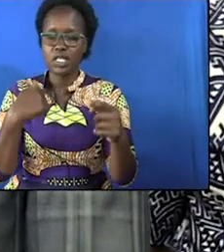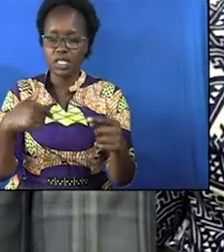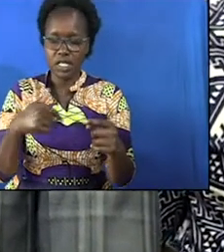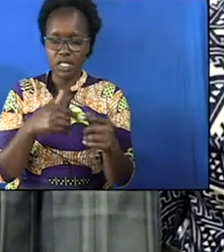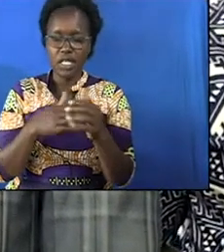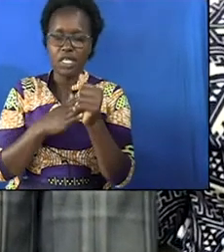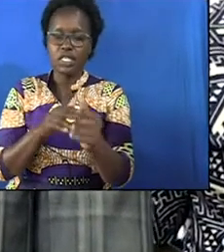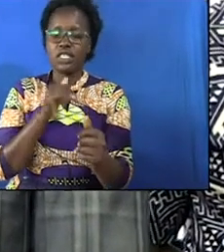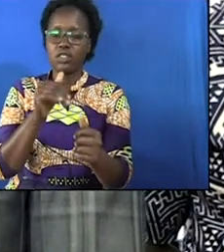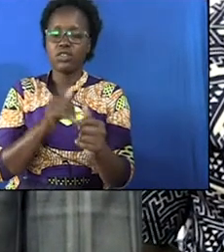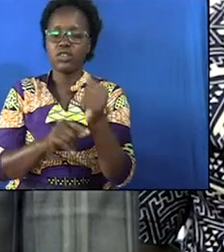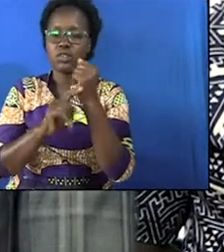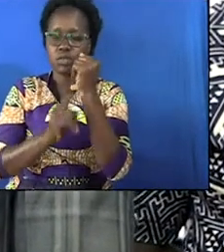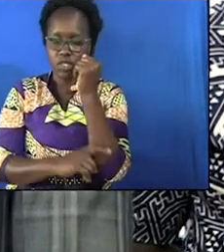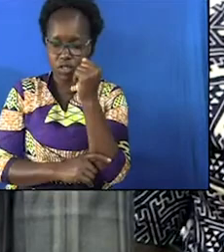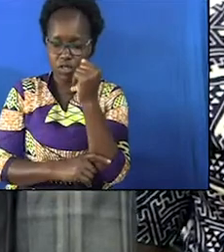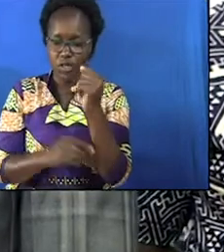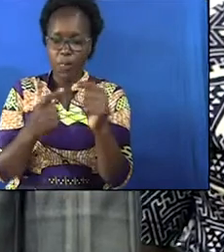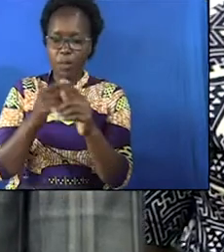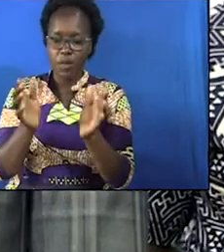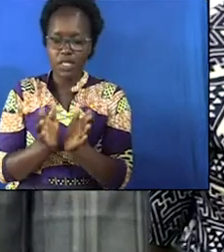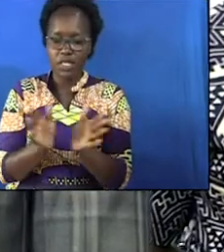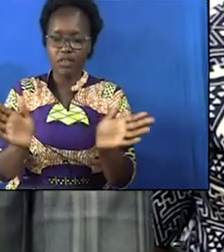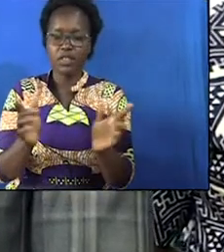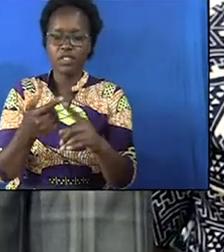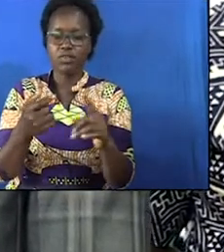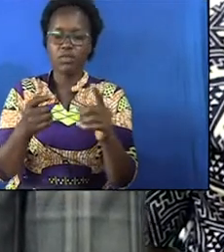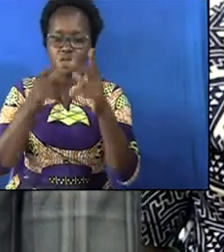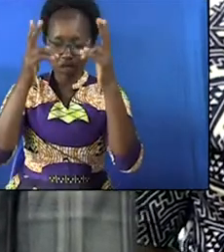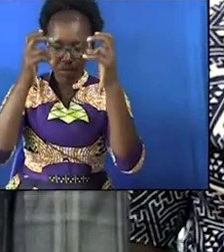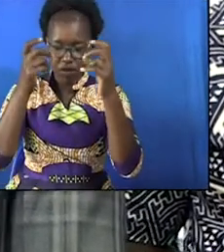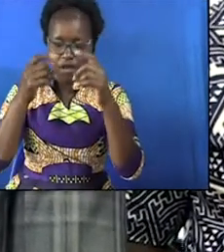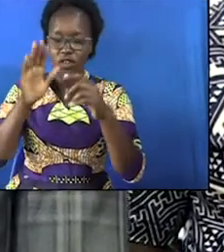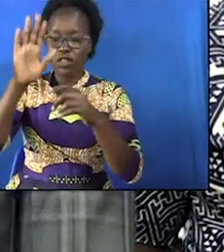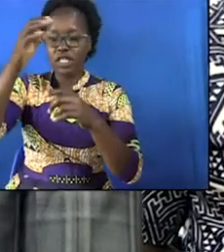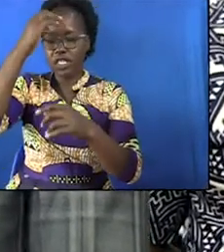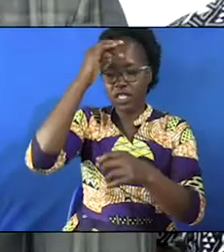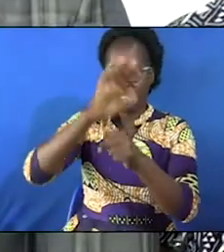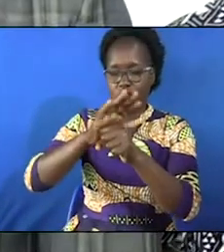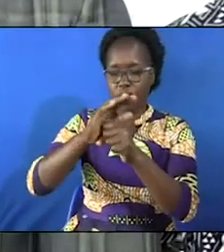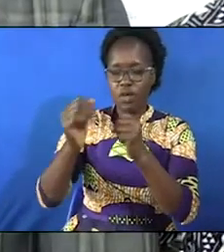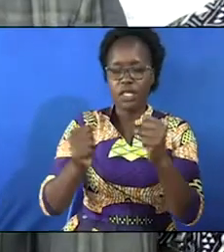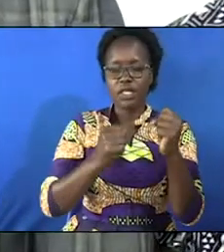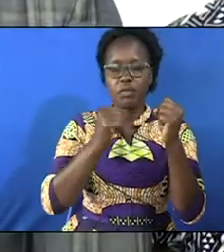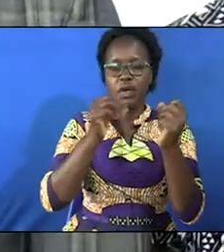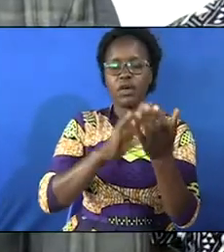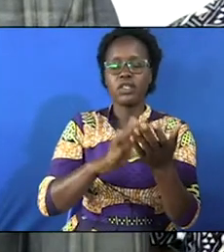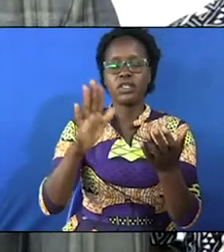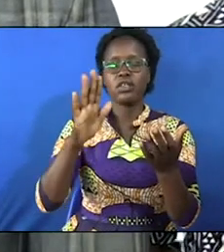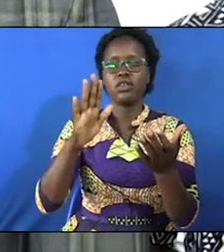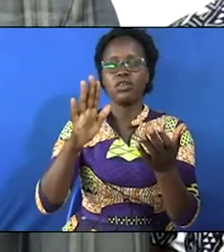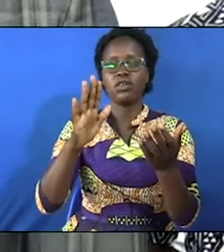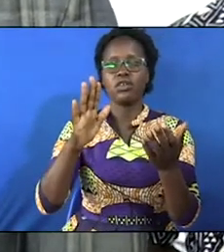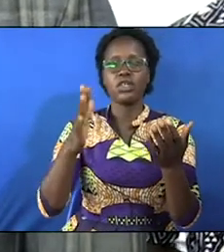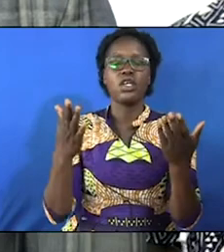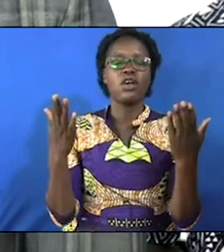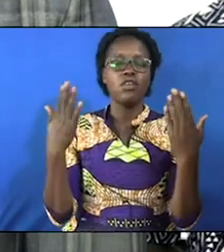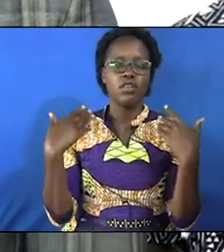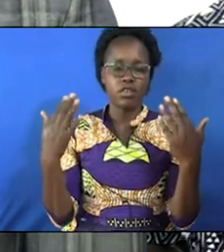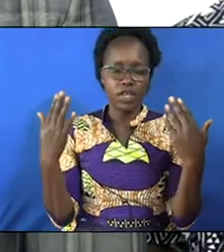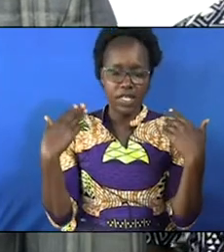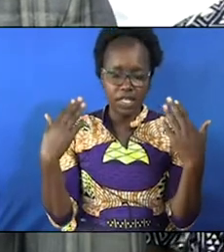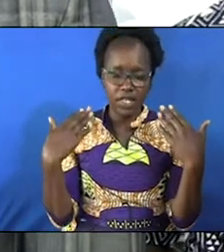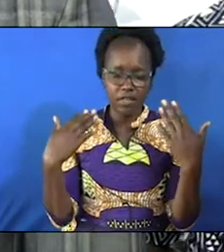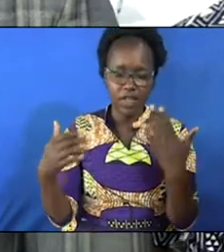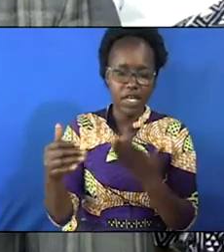trespass against us lead us not into temptation but deliver us from evil for thine is the kingdom the power glory